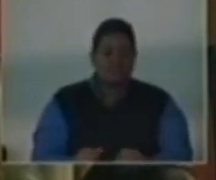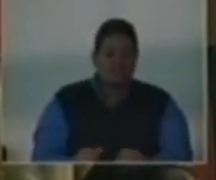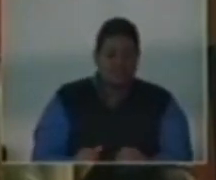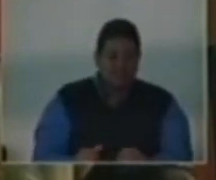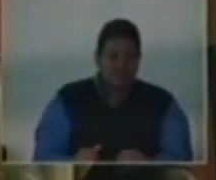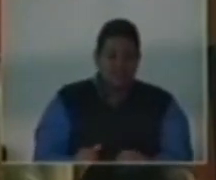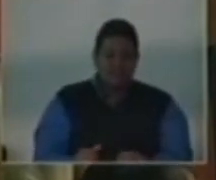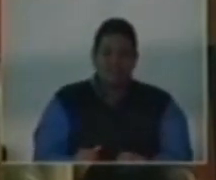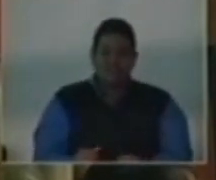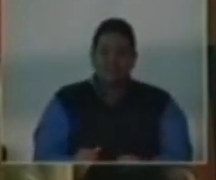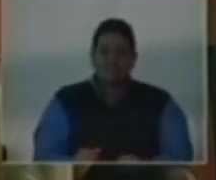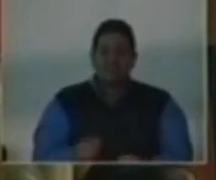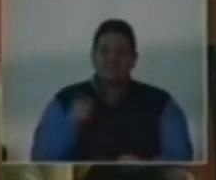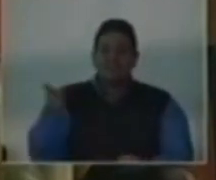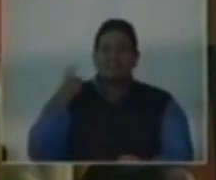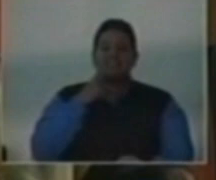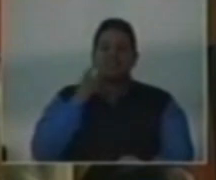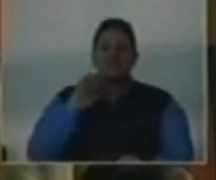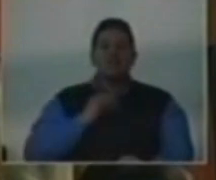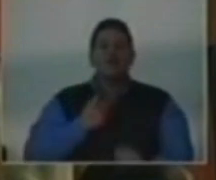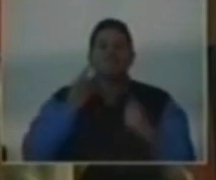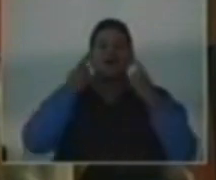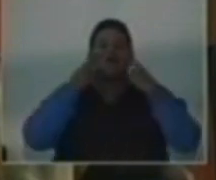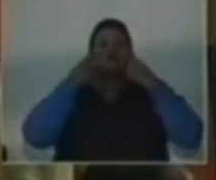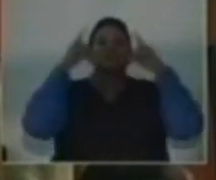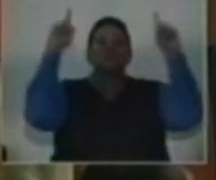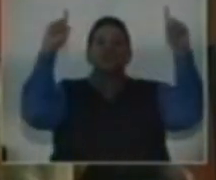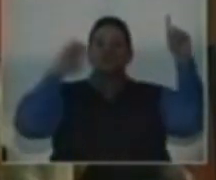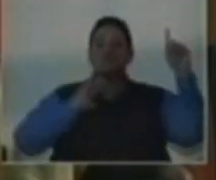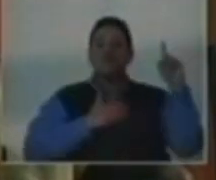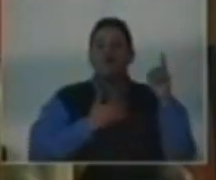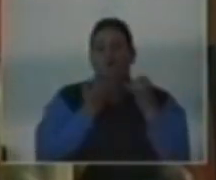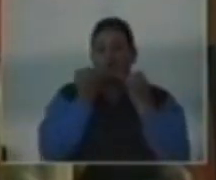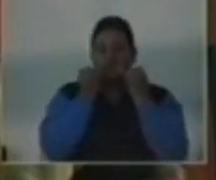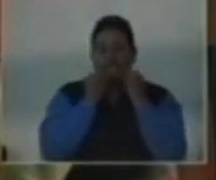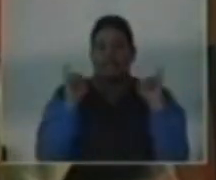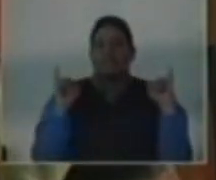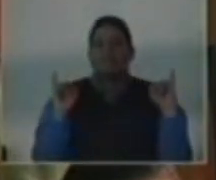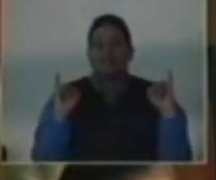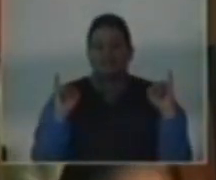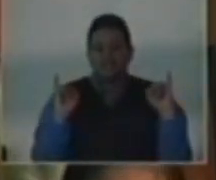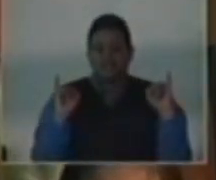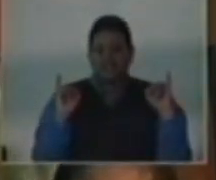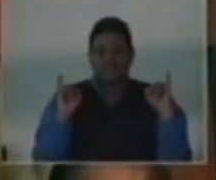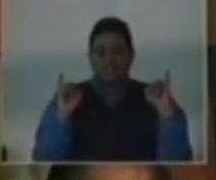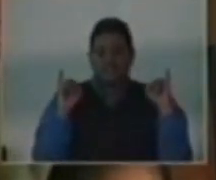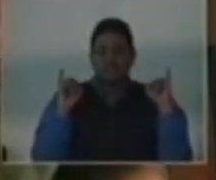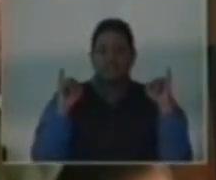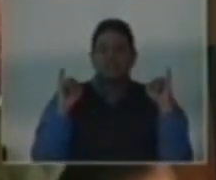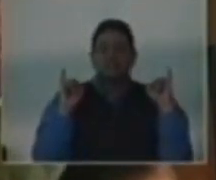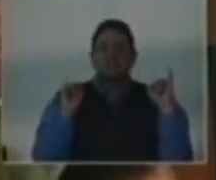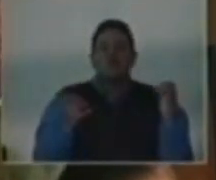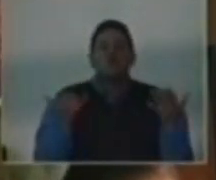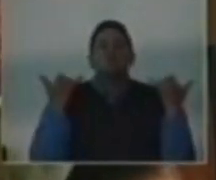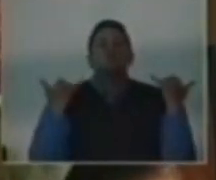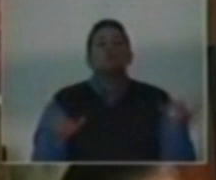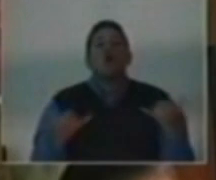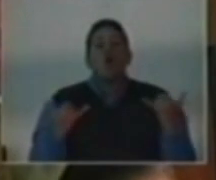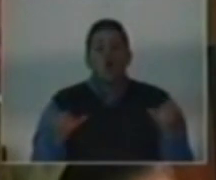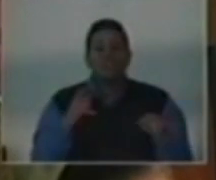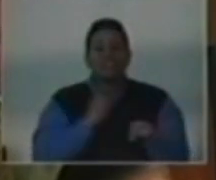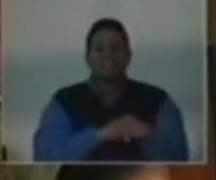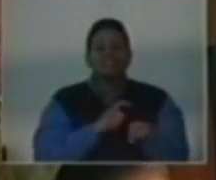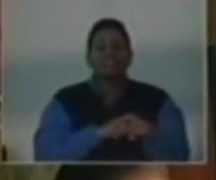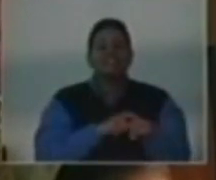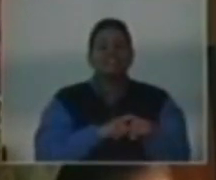He said that we have achieved our independence. Mr. Speaker, now is the time that